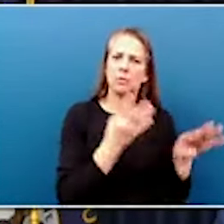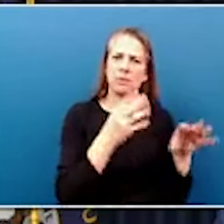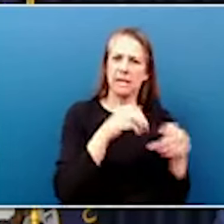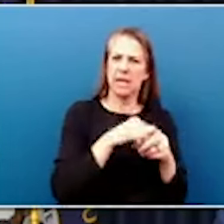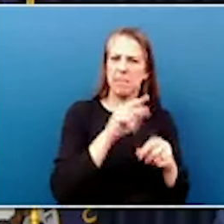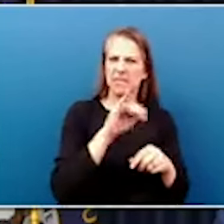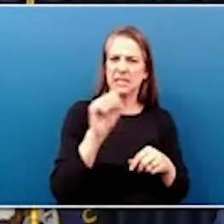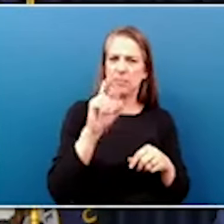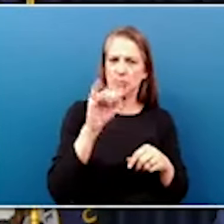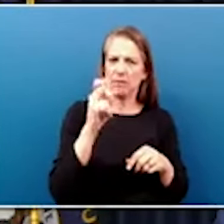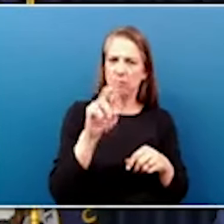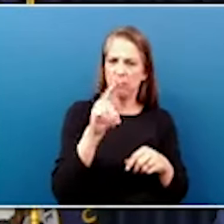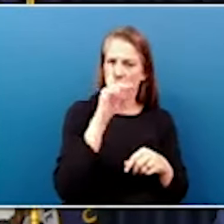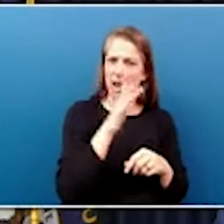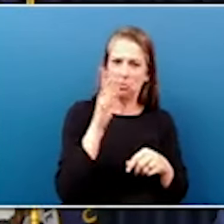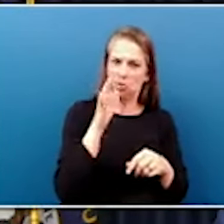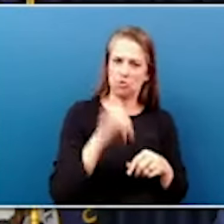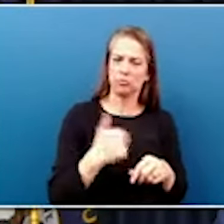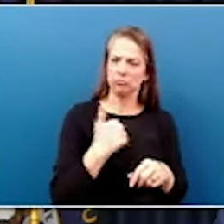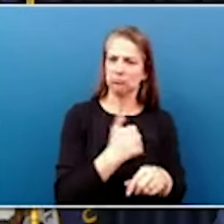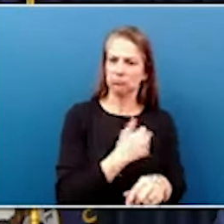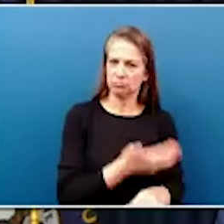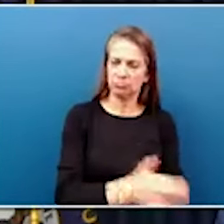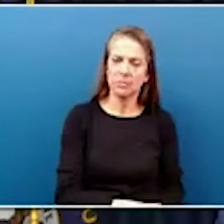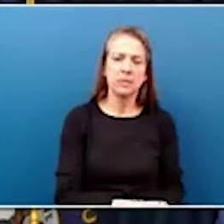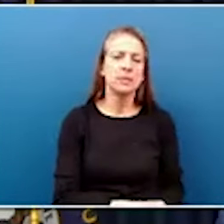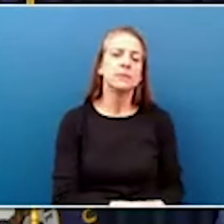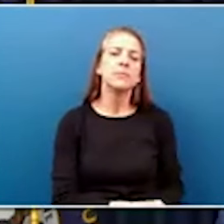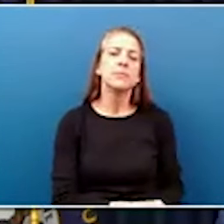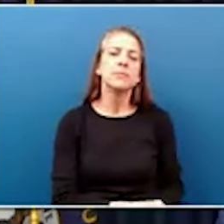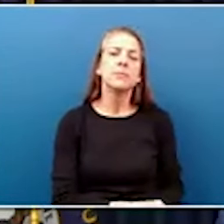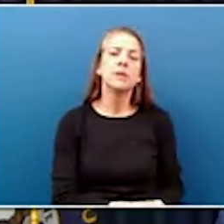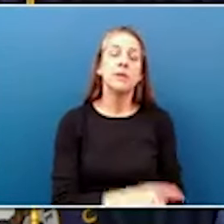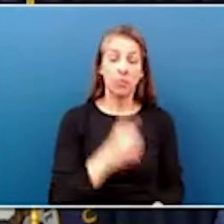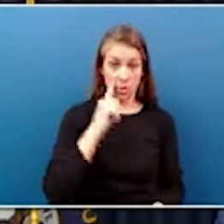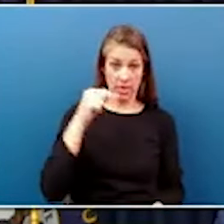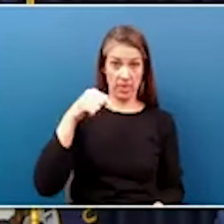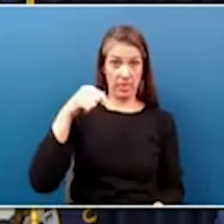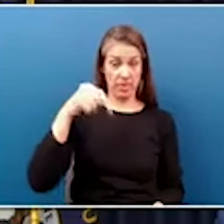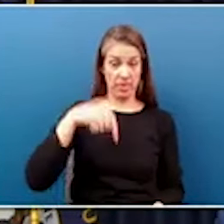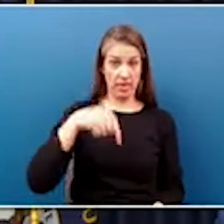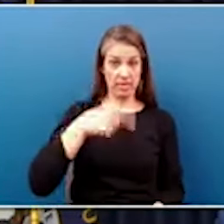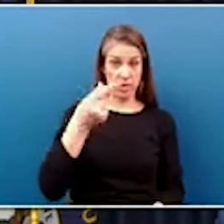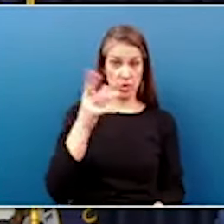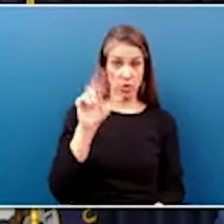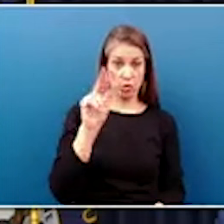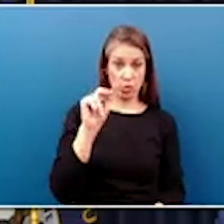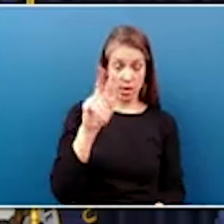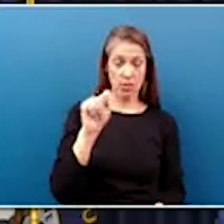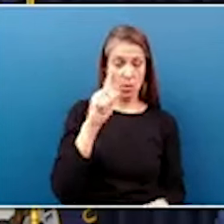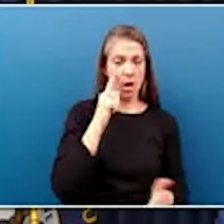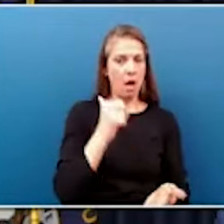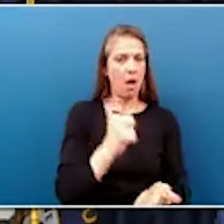agriculture and grain. So this particular grant will help us